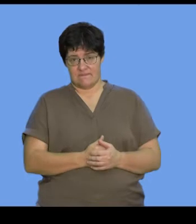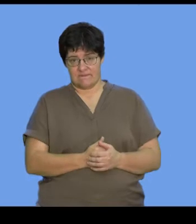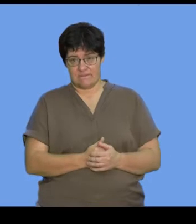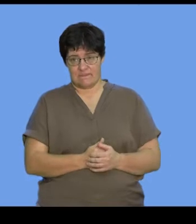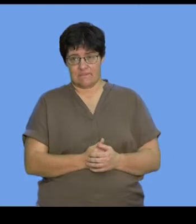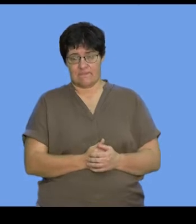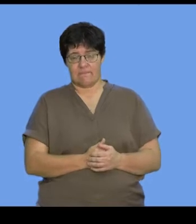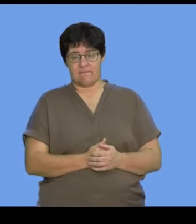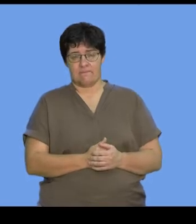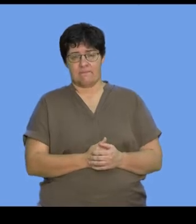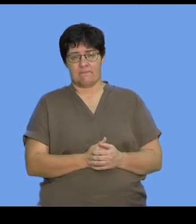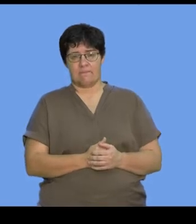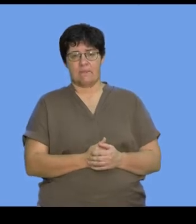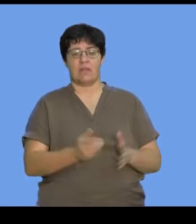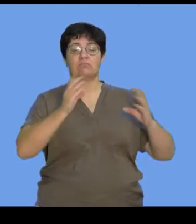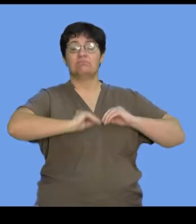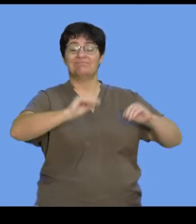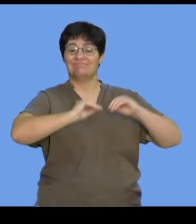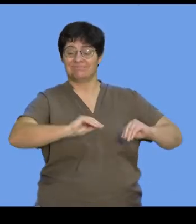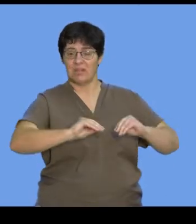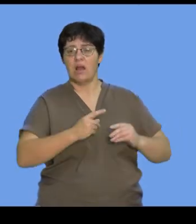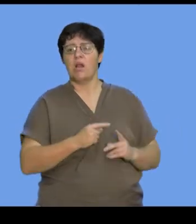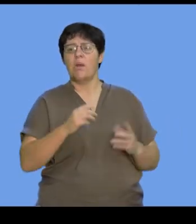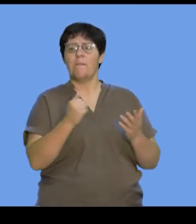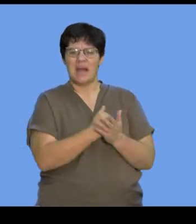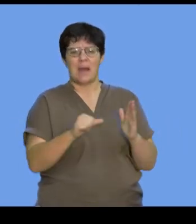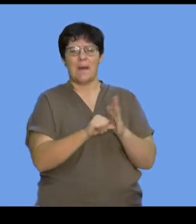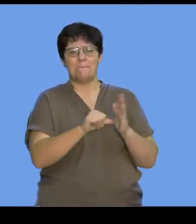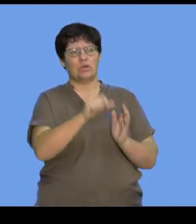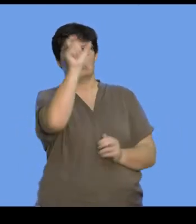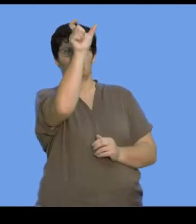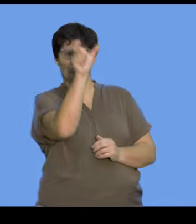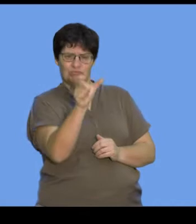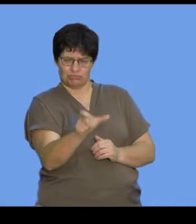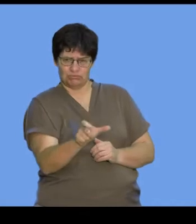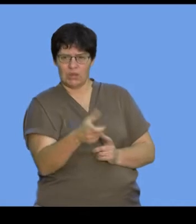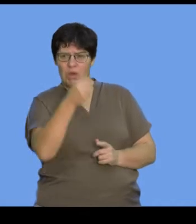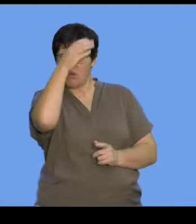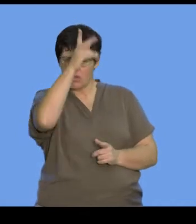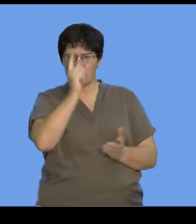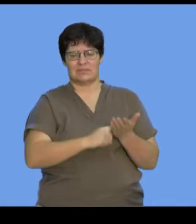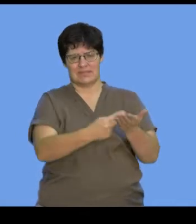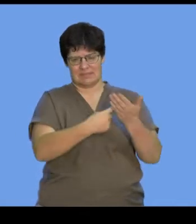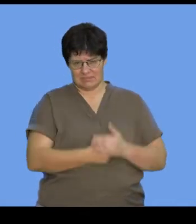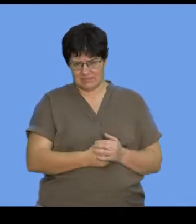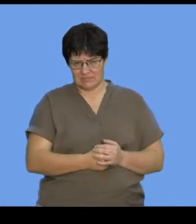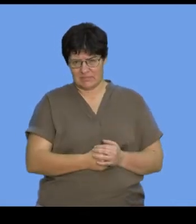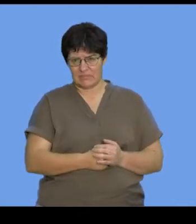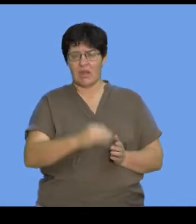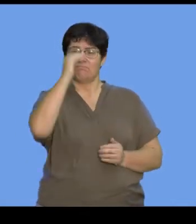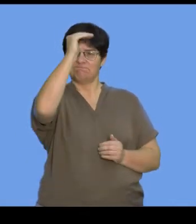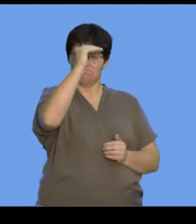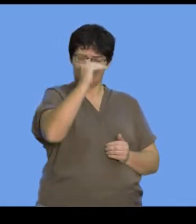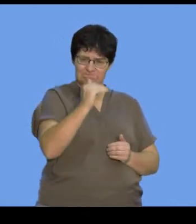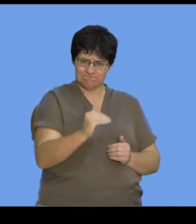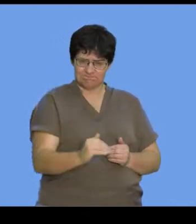So, as we get into every lesson, it's important that we just go through some key words and concepts that we would be discussing. So, these are some of the words that we're going to be